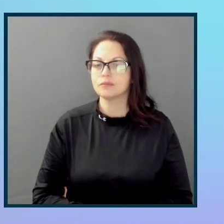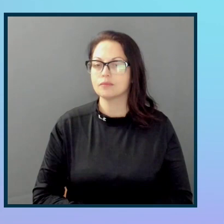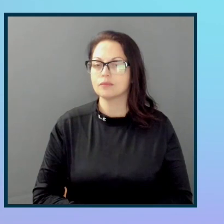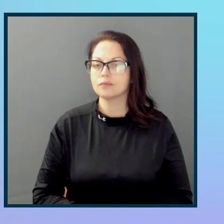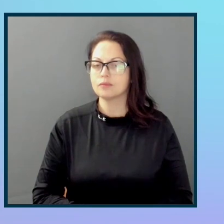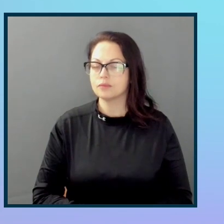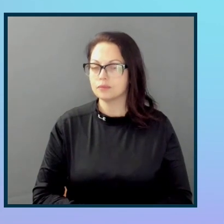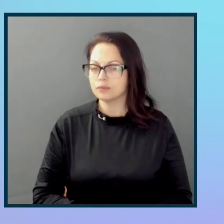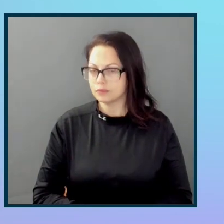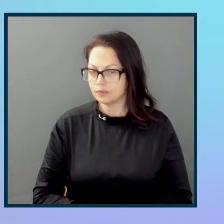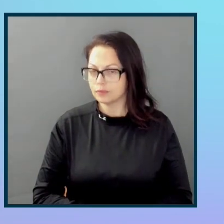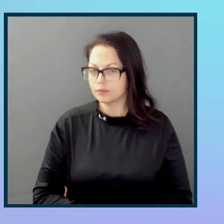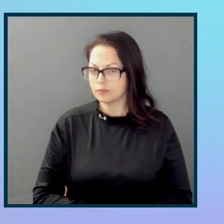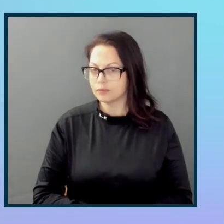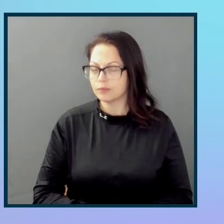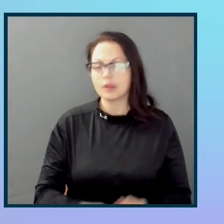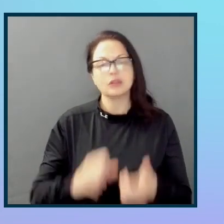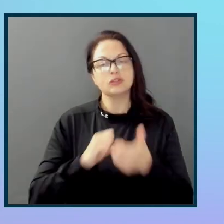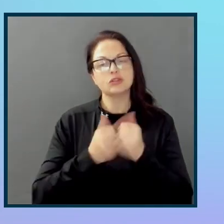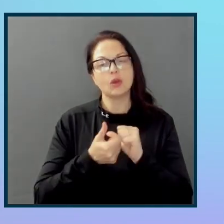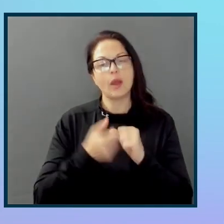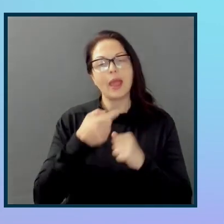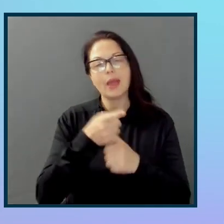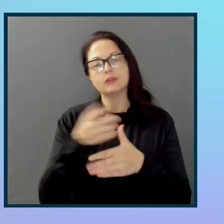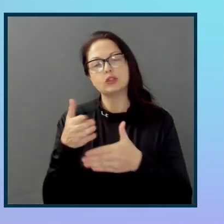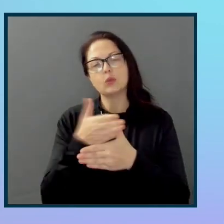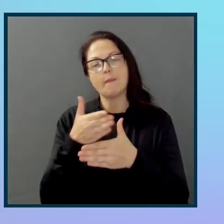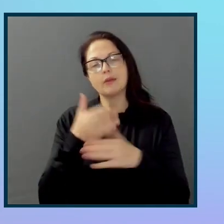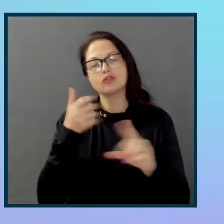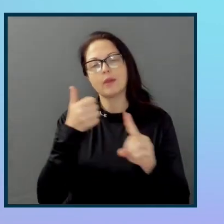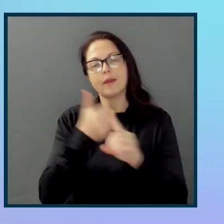how do you measure the impact of this effort?